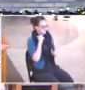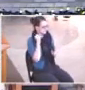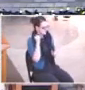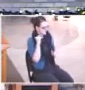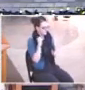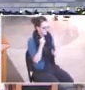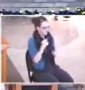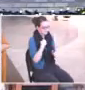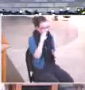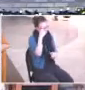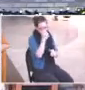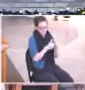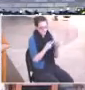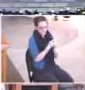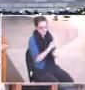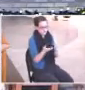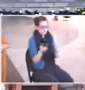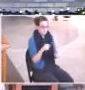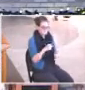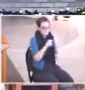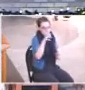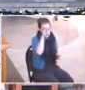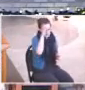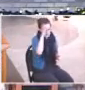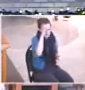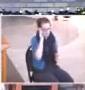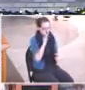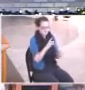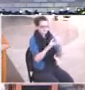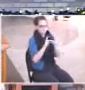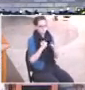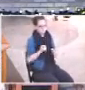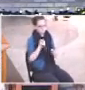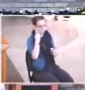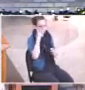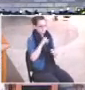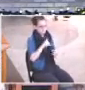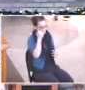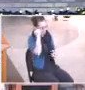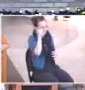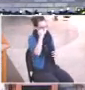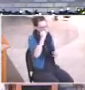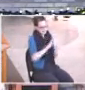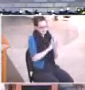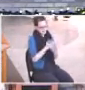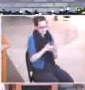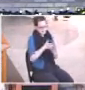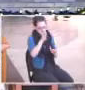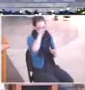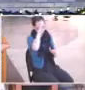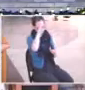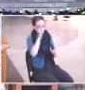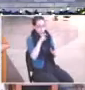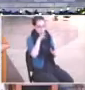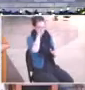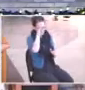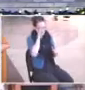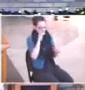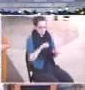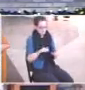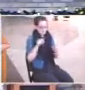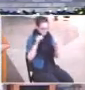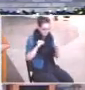anybody who's been a parent will relate to the idea that being a parent and raising kids